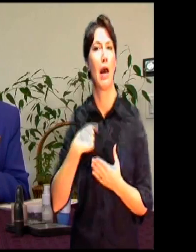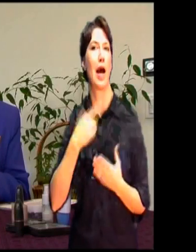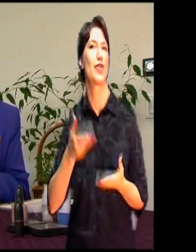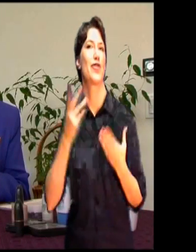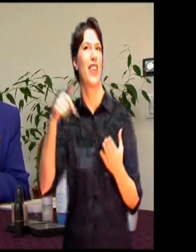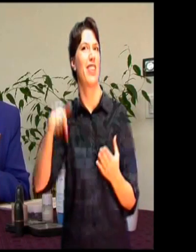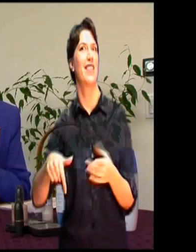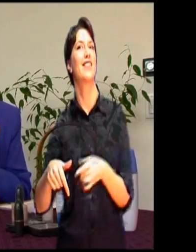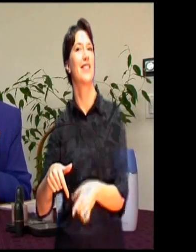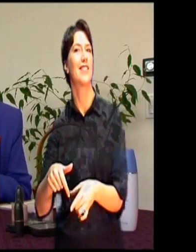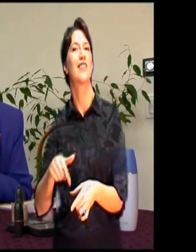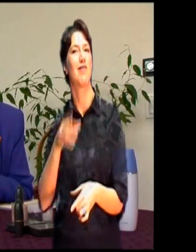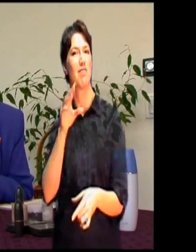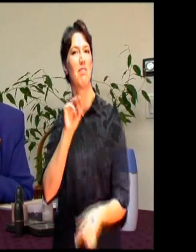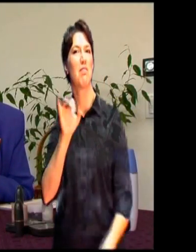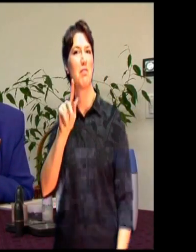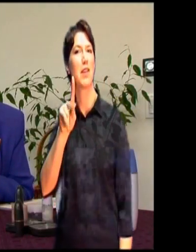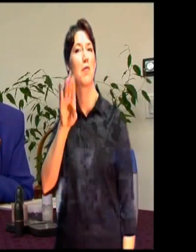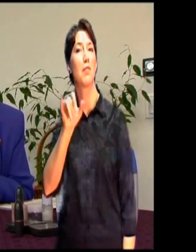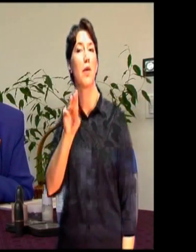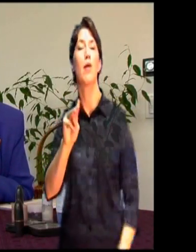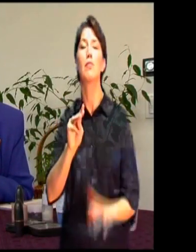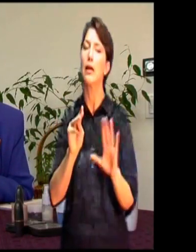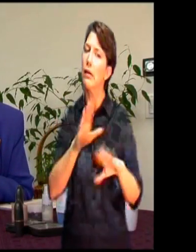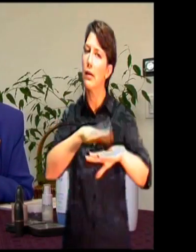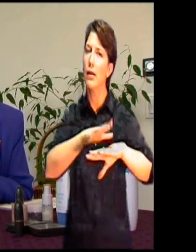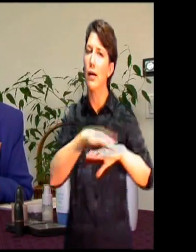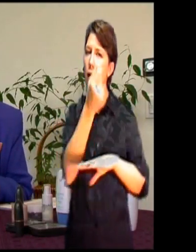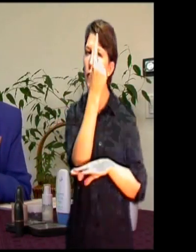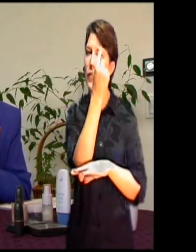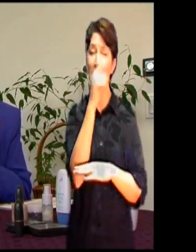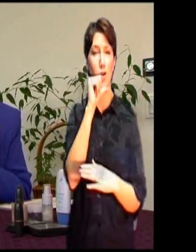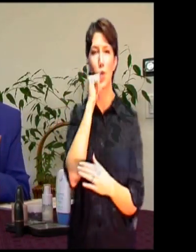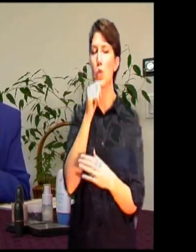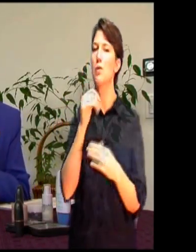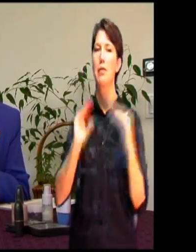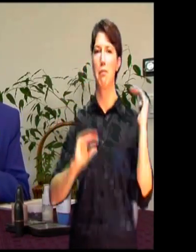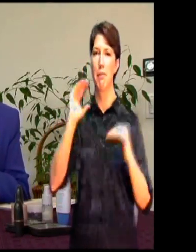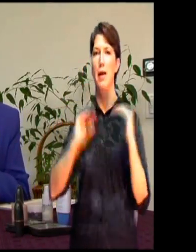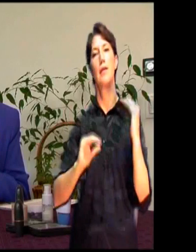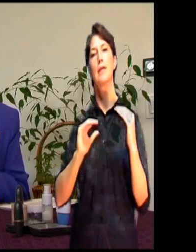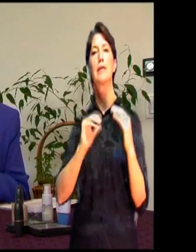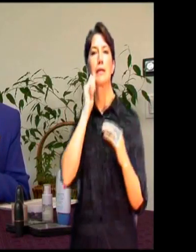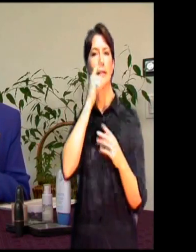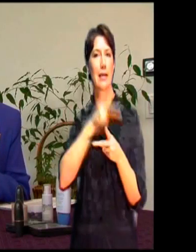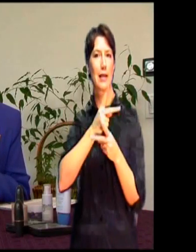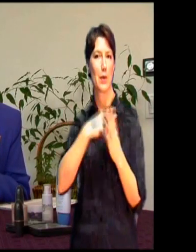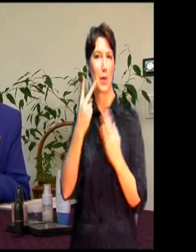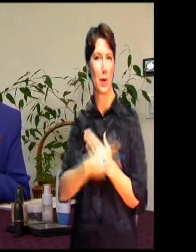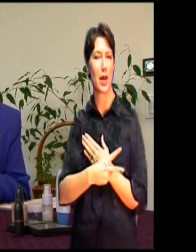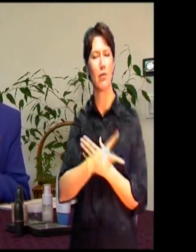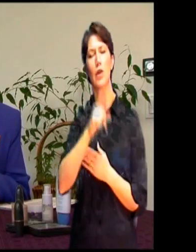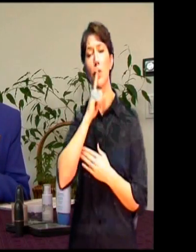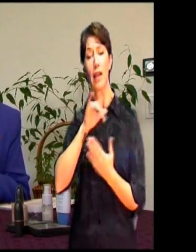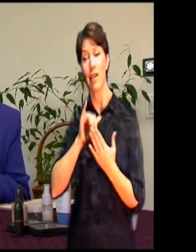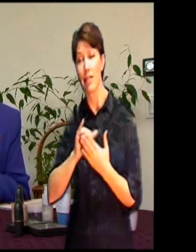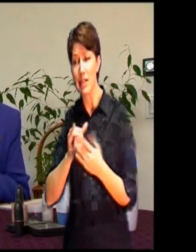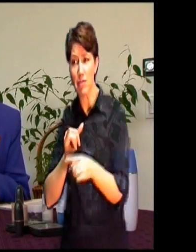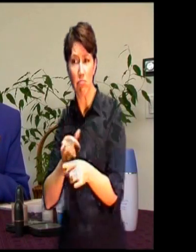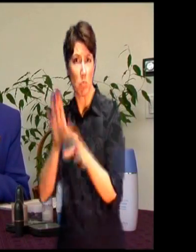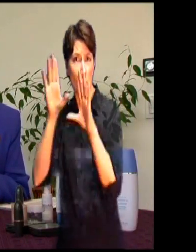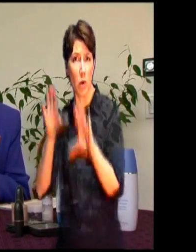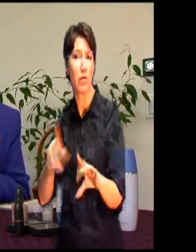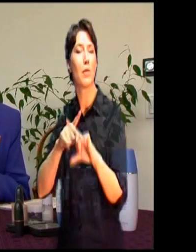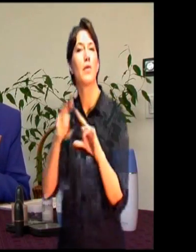Jelly Milk Balm. You still wouldn't have a balanced skin care program. As wonderful as this product is, you really want the balance of a whole skin care